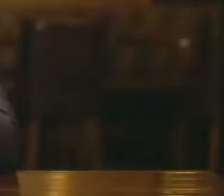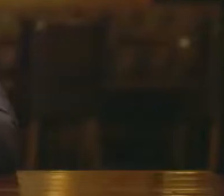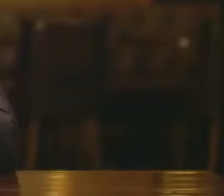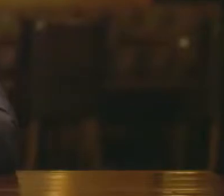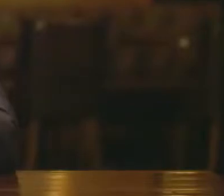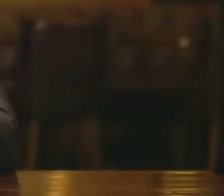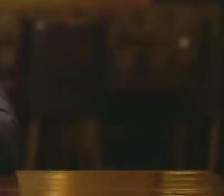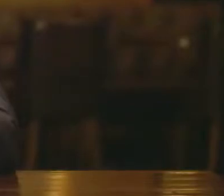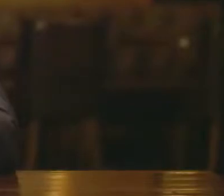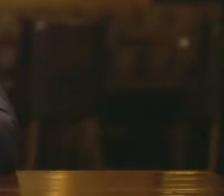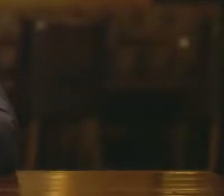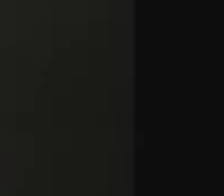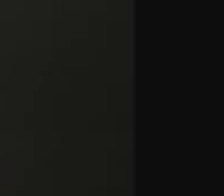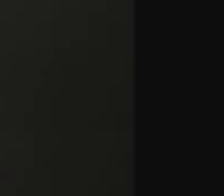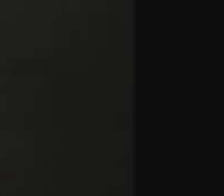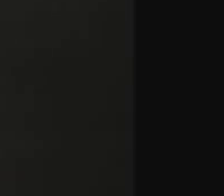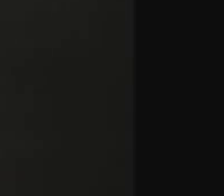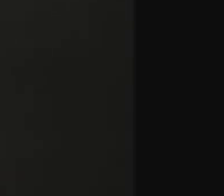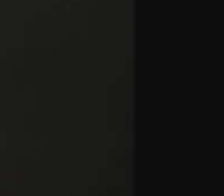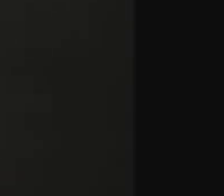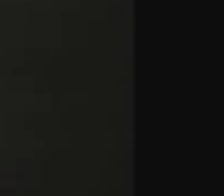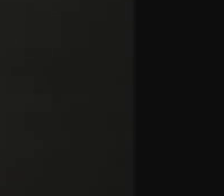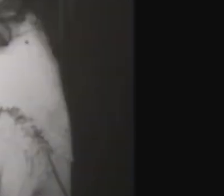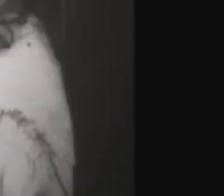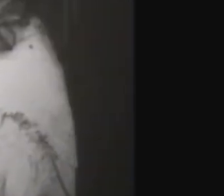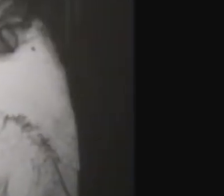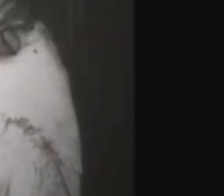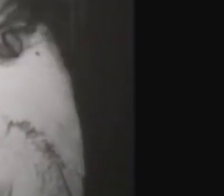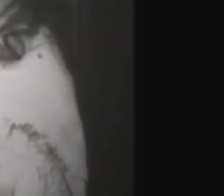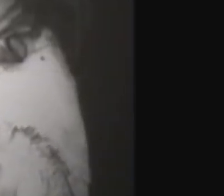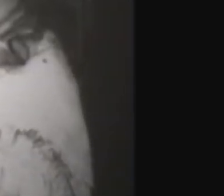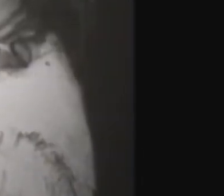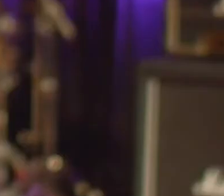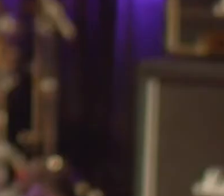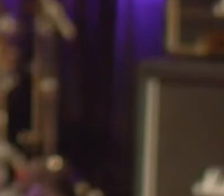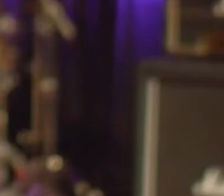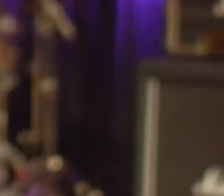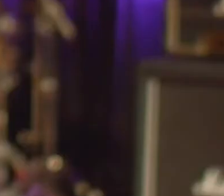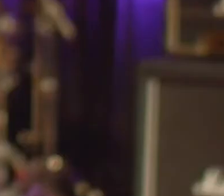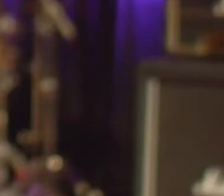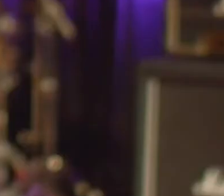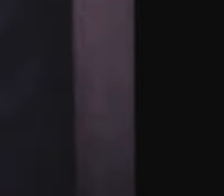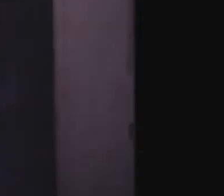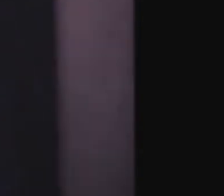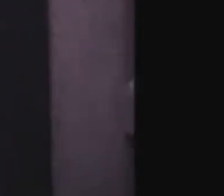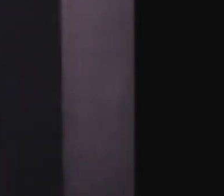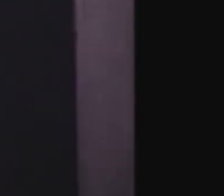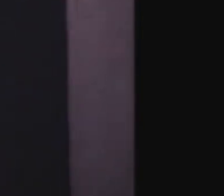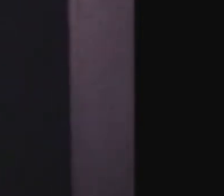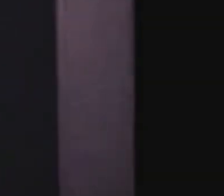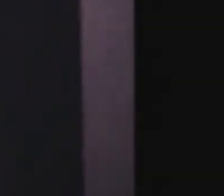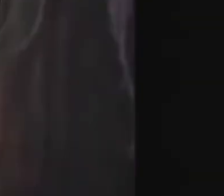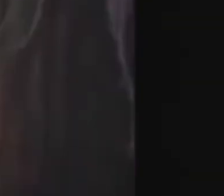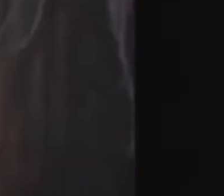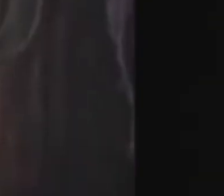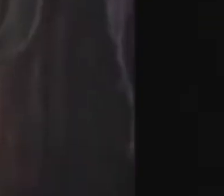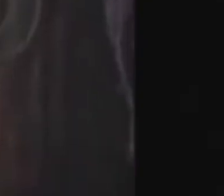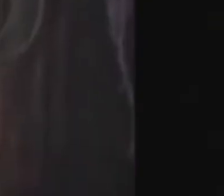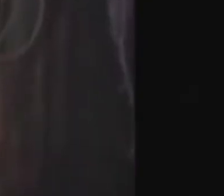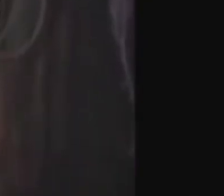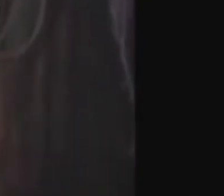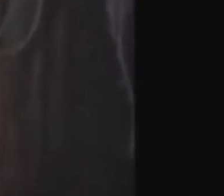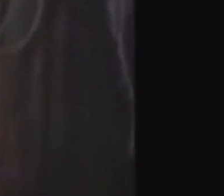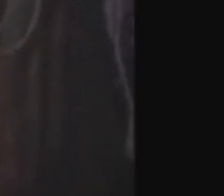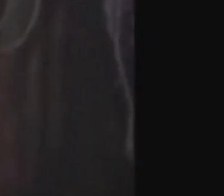his proud Puerto Rican accent. Why brand they us with faith? He was proud of being Puerto Rican. I could bring my own culture,